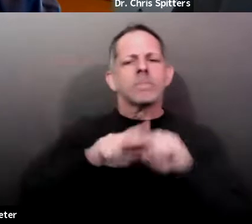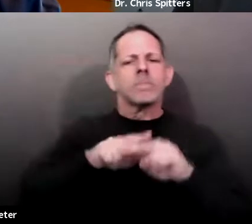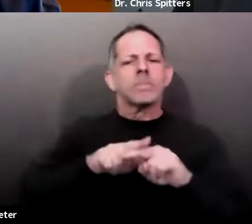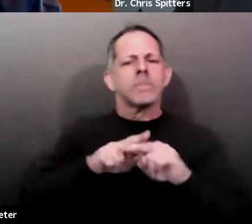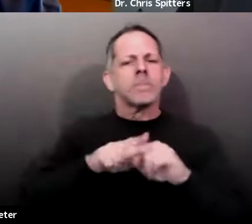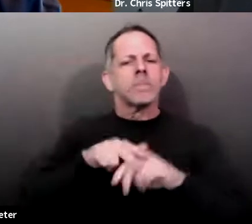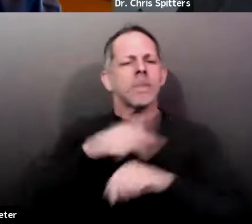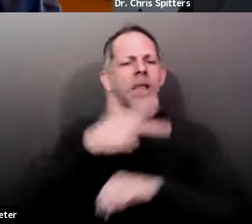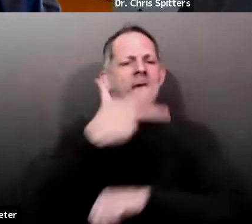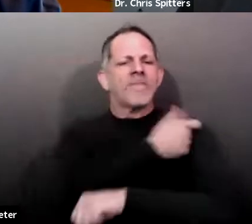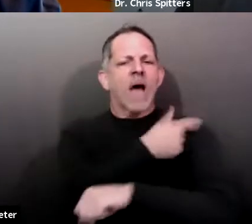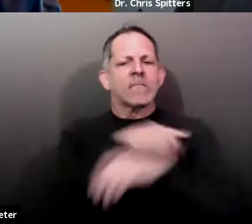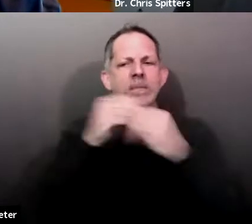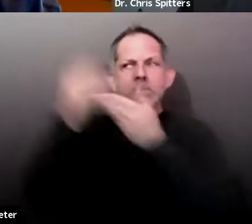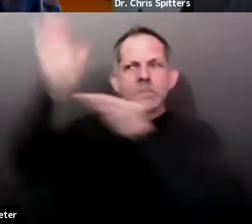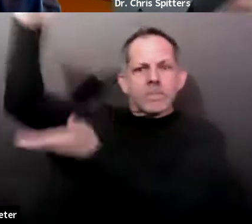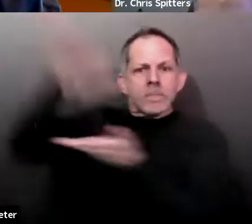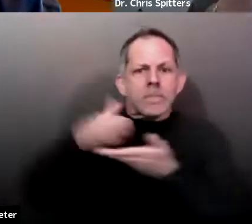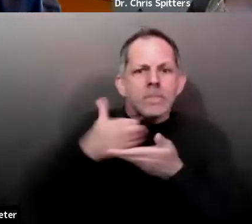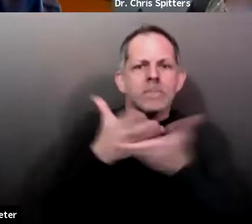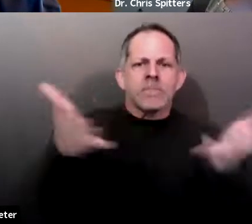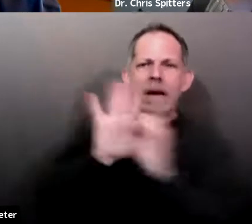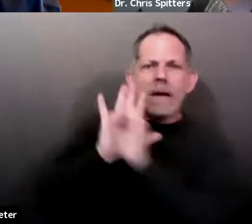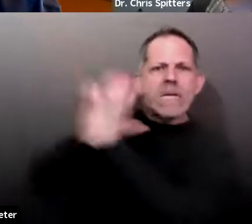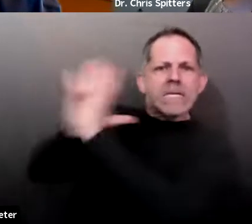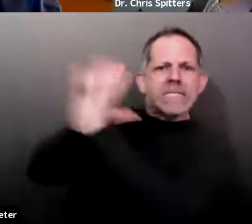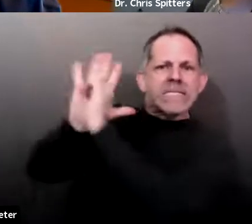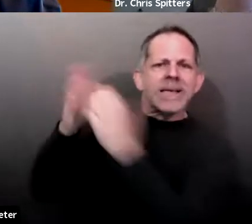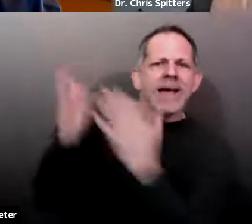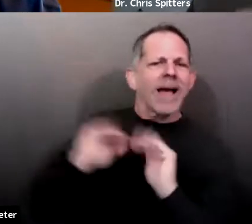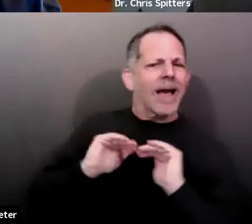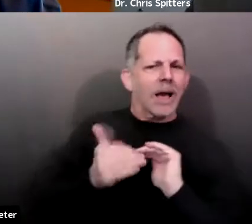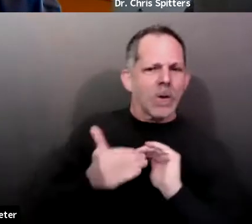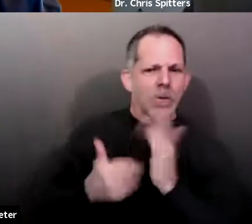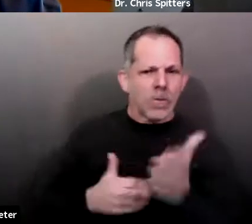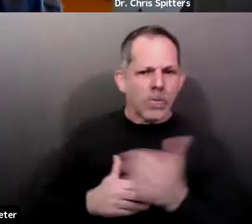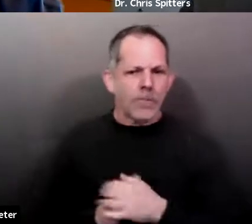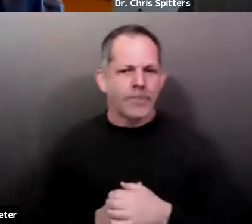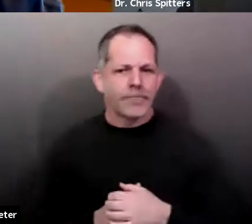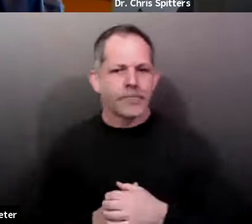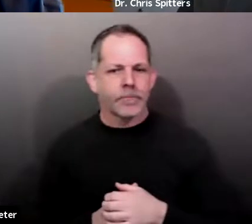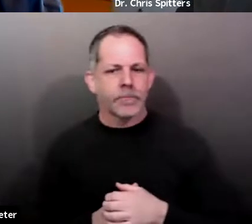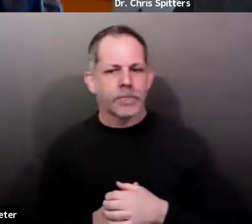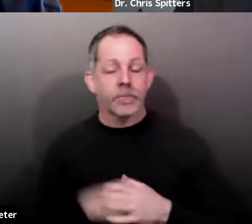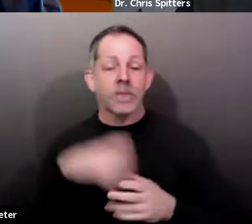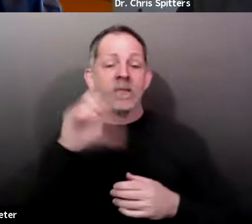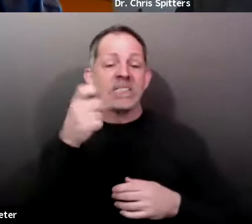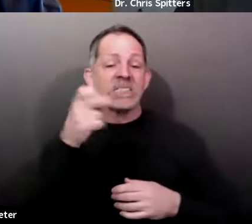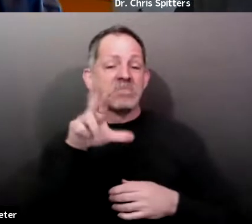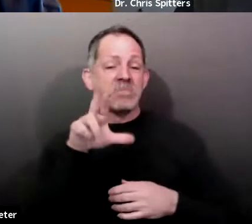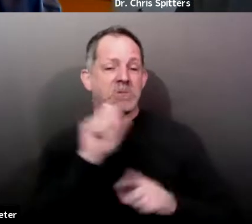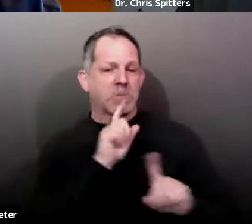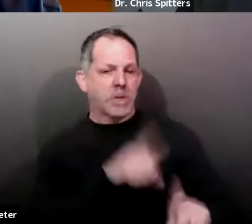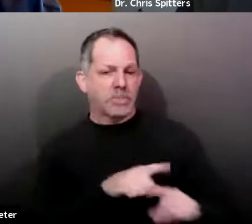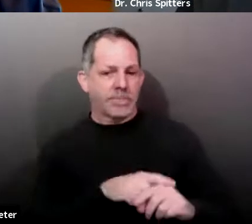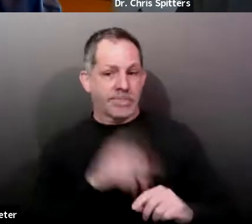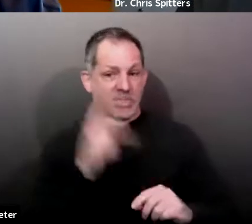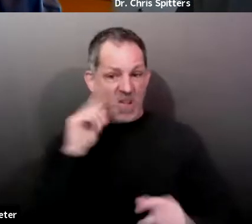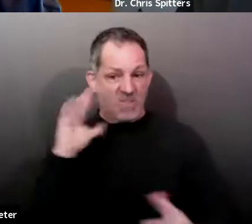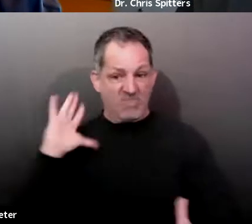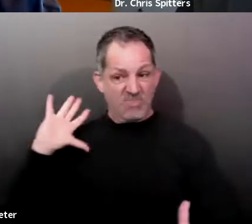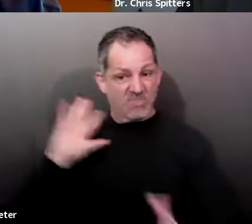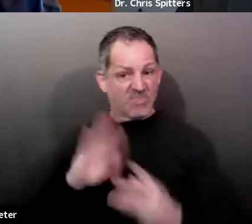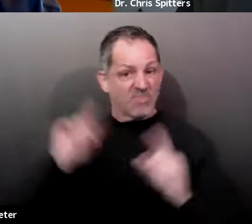Well, you know, we're, uh, if you look at us over time, cumulatively, we're right at about our, if you look at our,